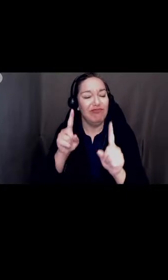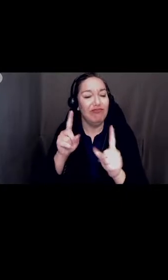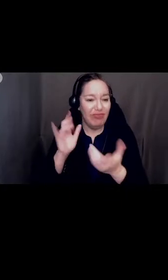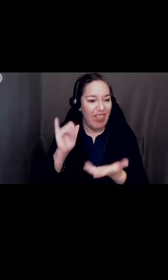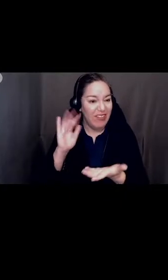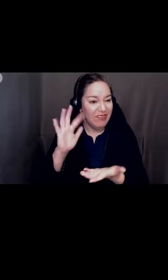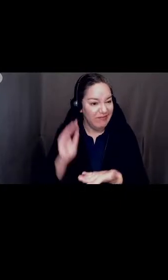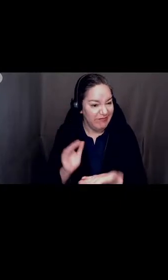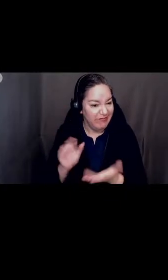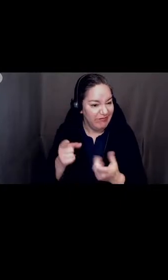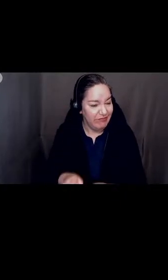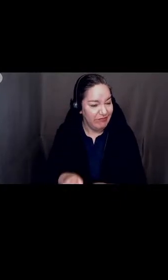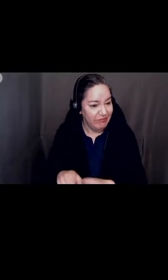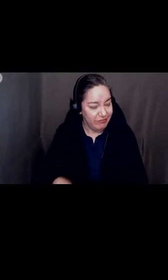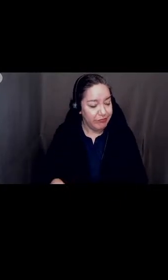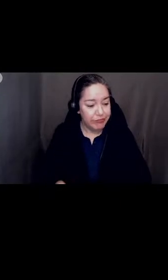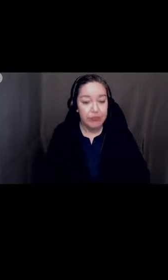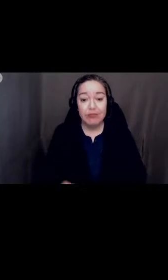So, next slide, please.